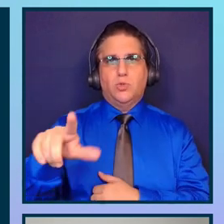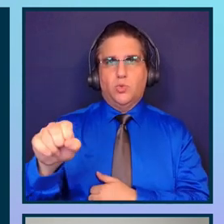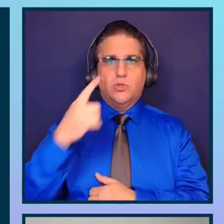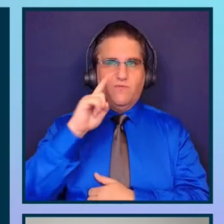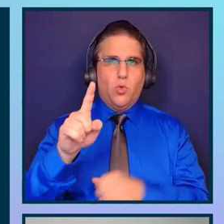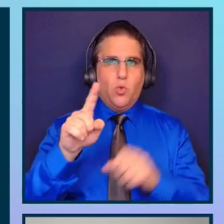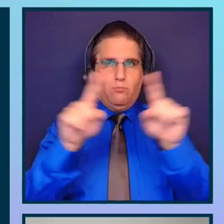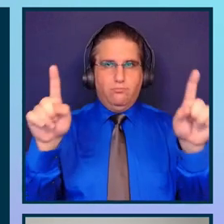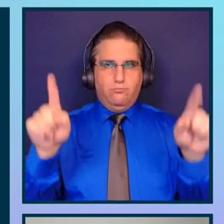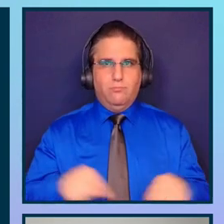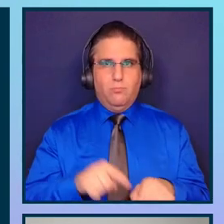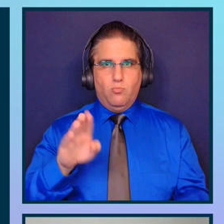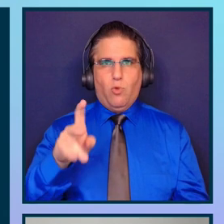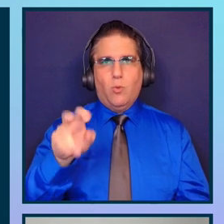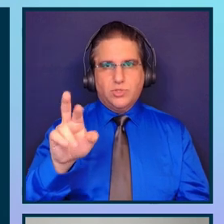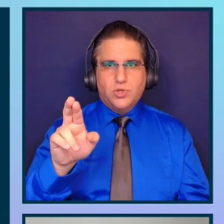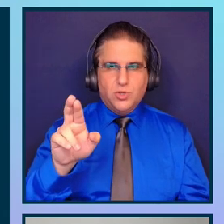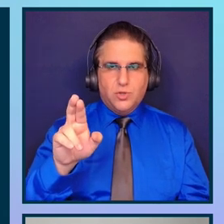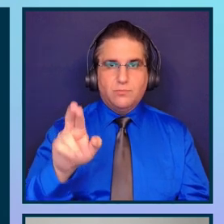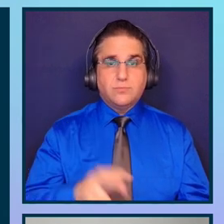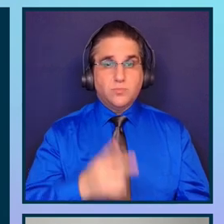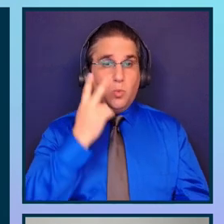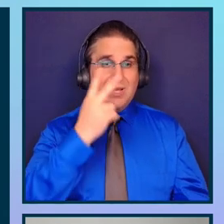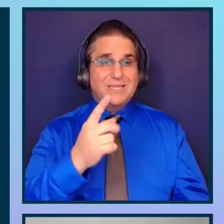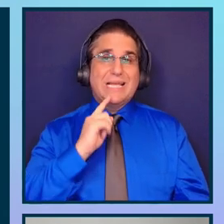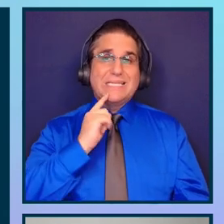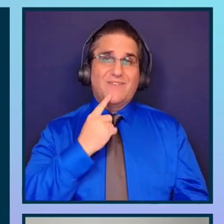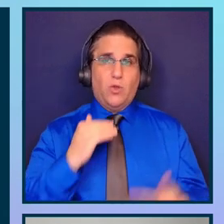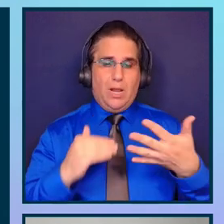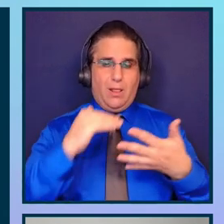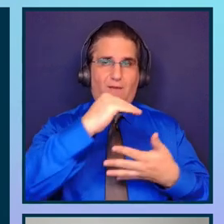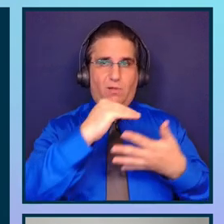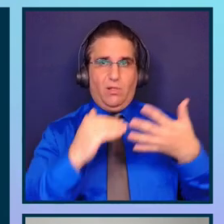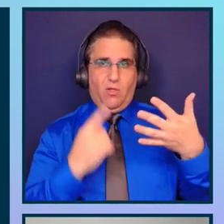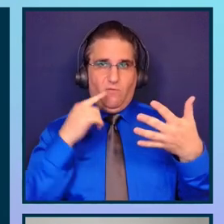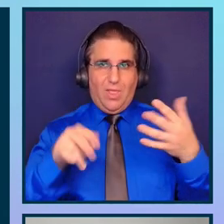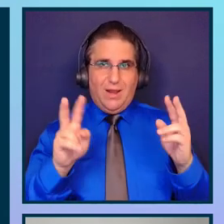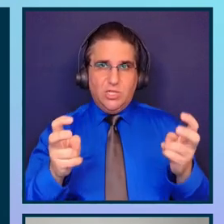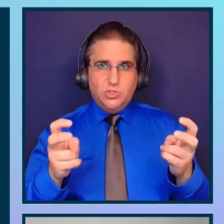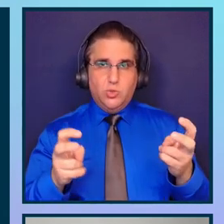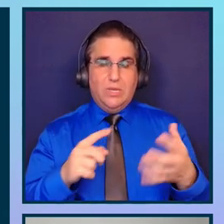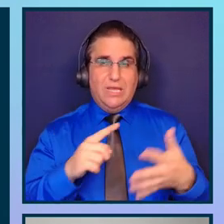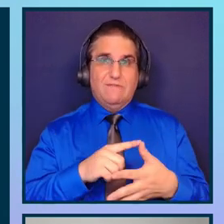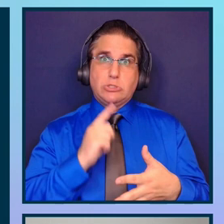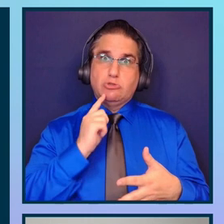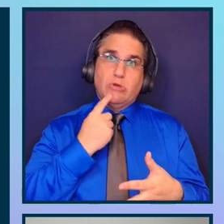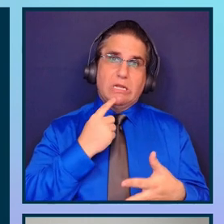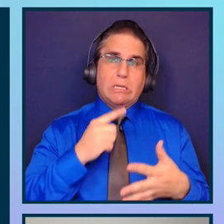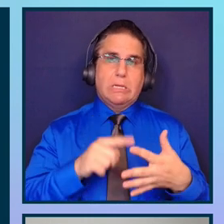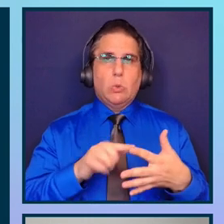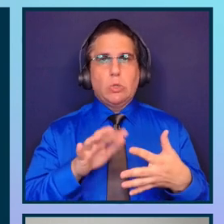What we can see is the severity level of the issue. Either it is critical or serious,